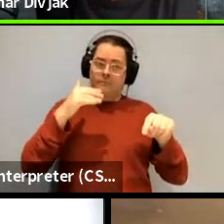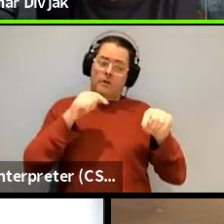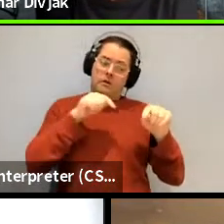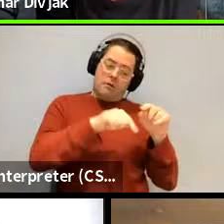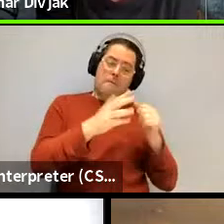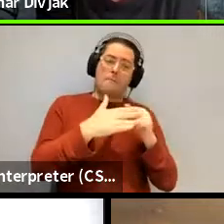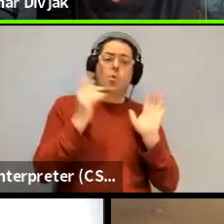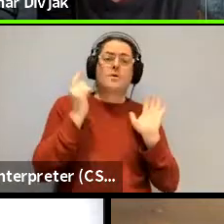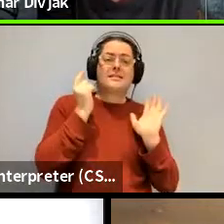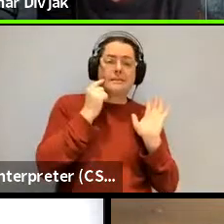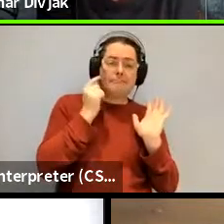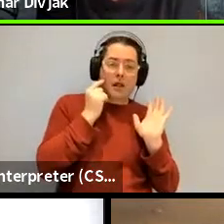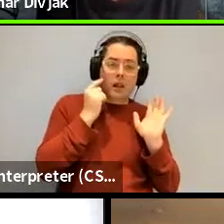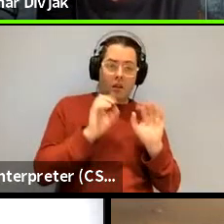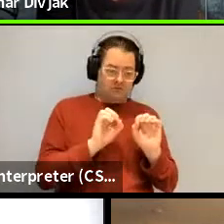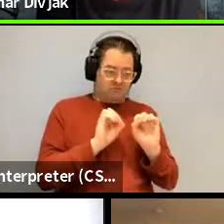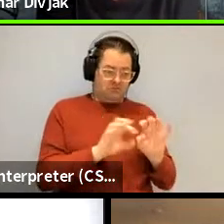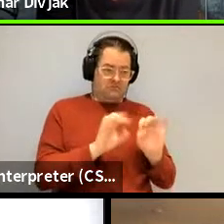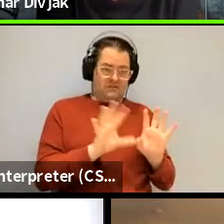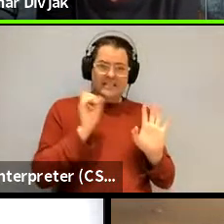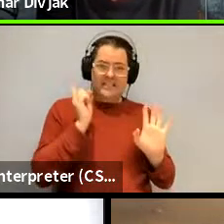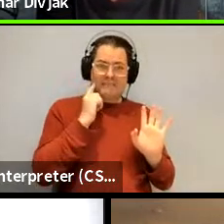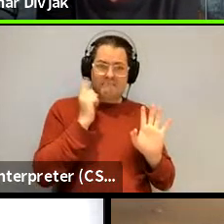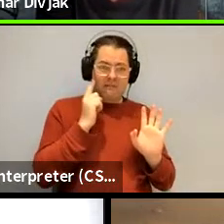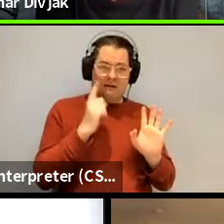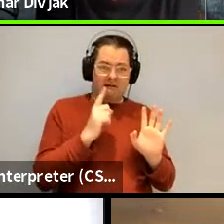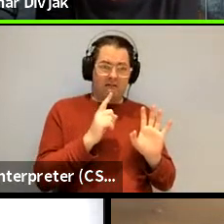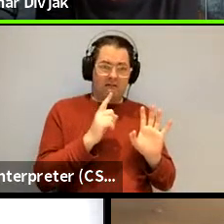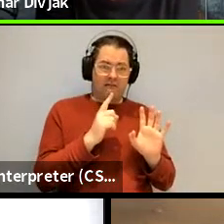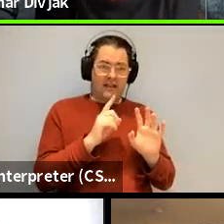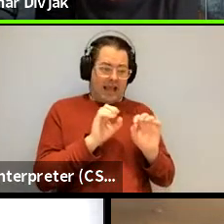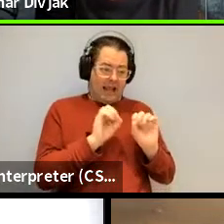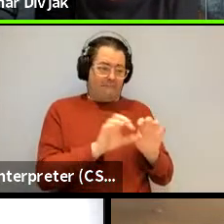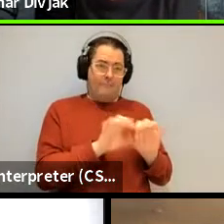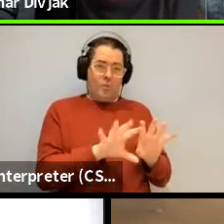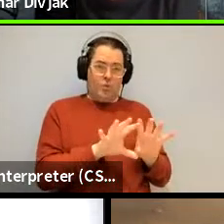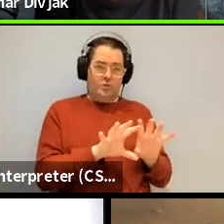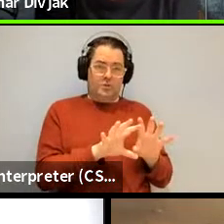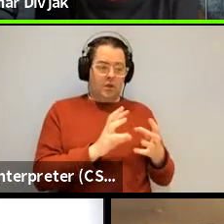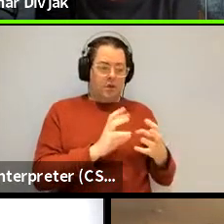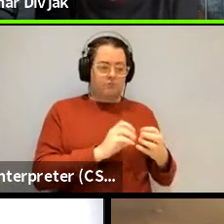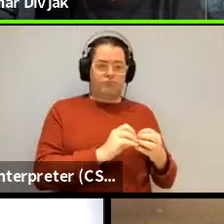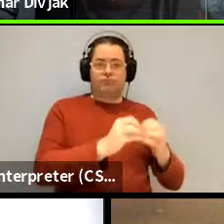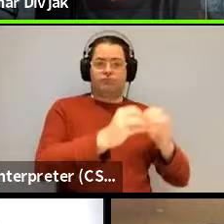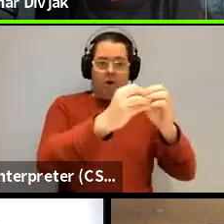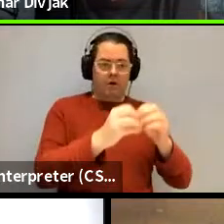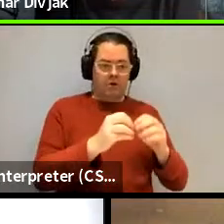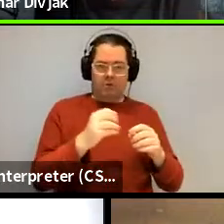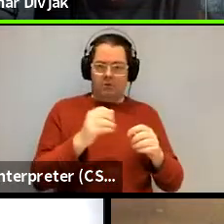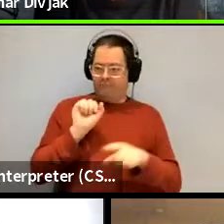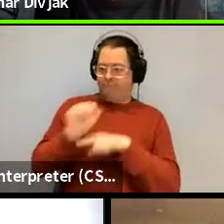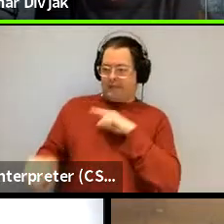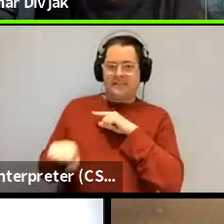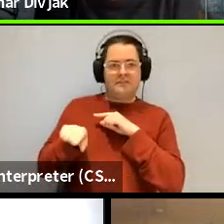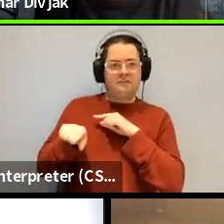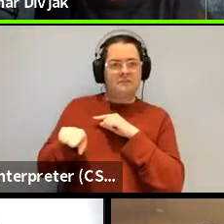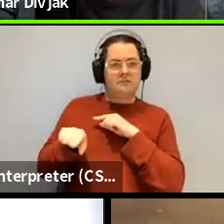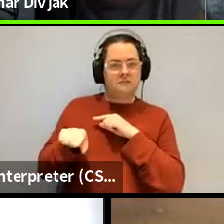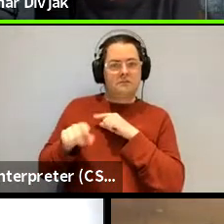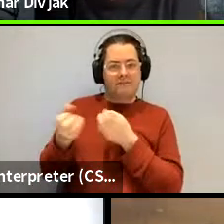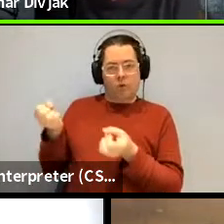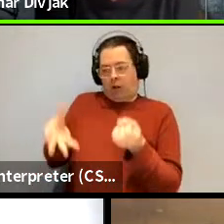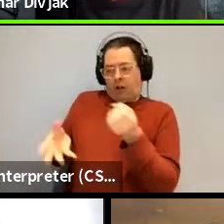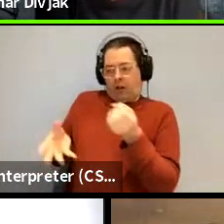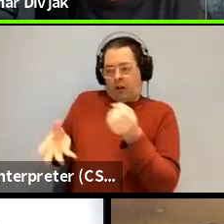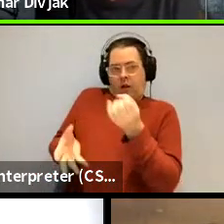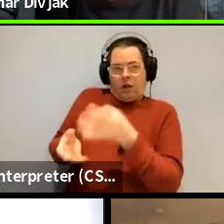simpler and we feed it much simpler much more raw information it actually performs better than the